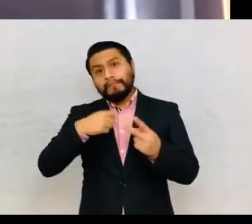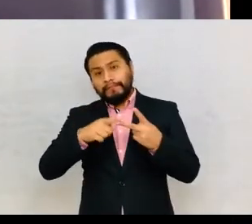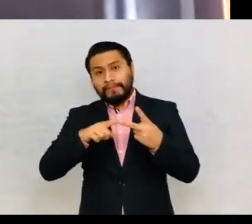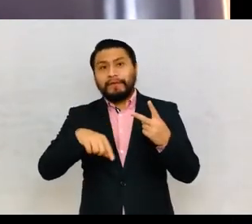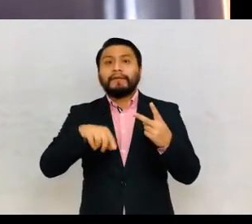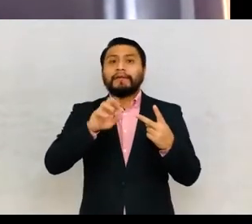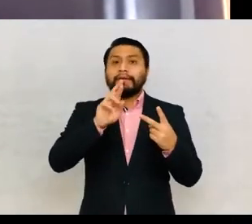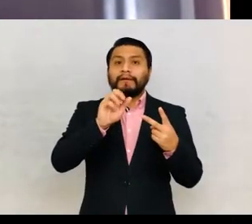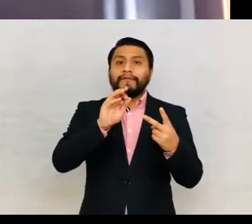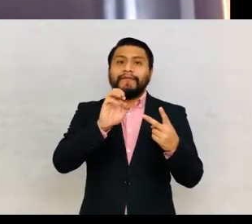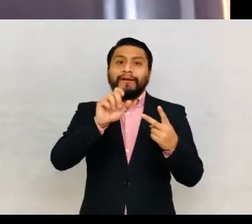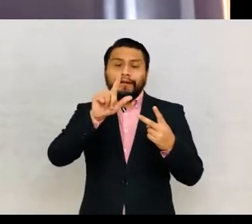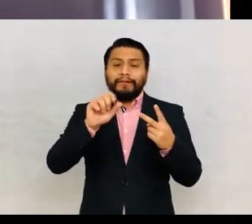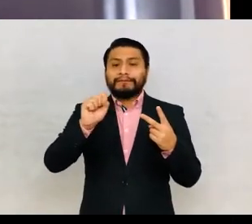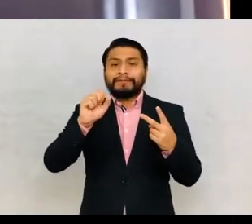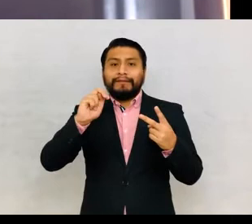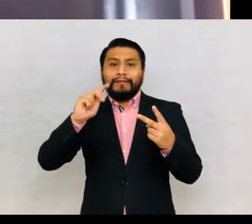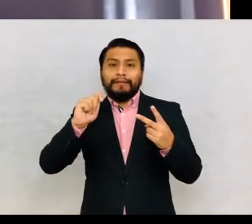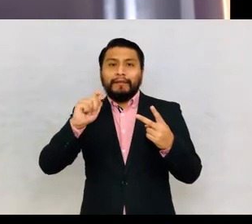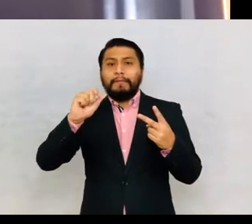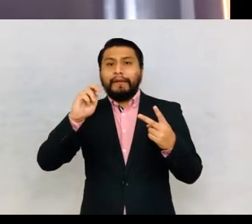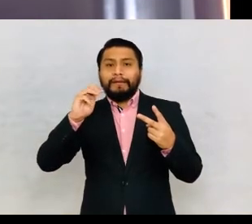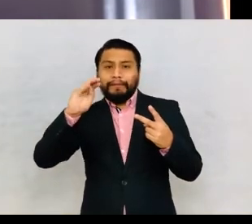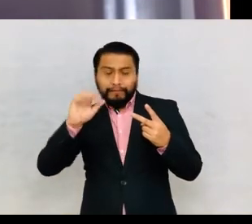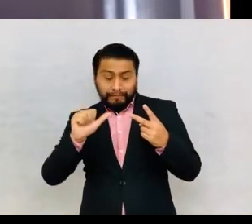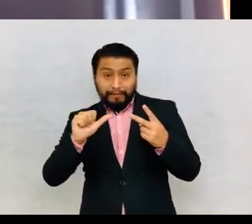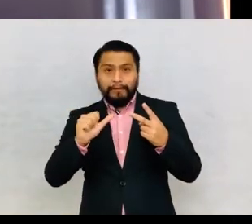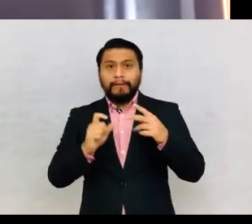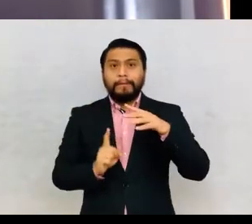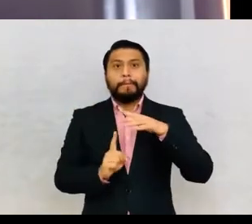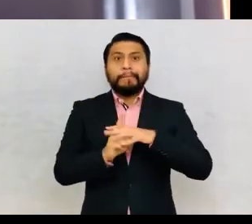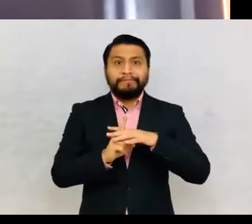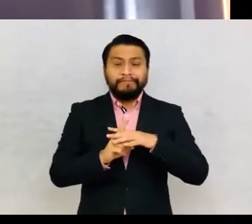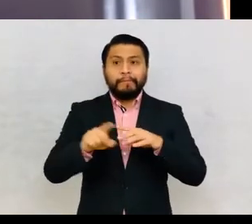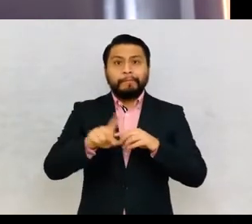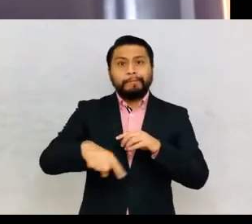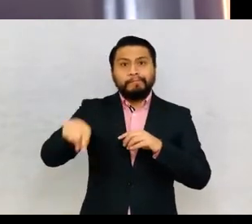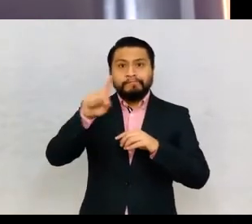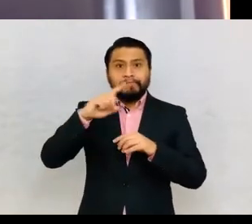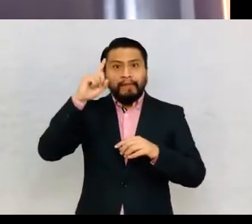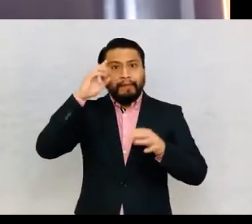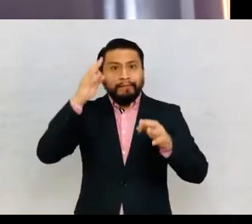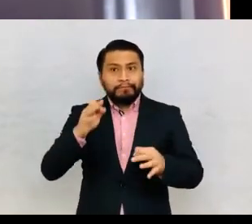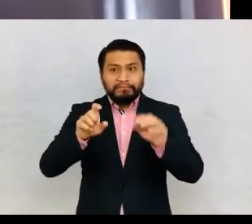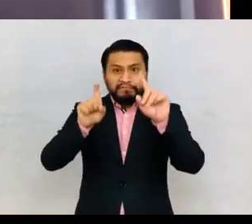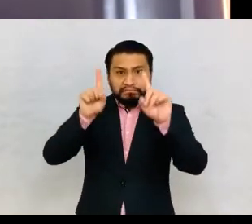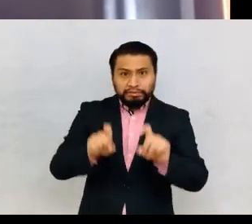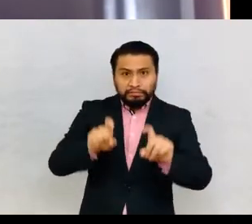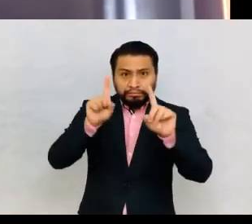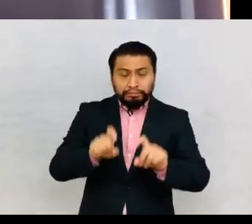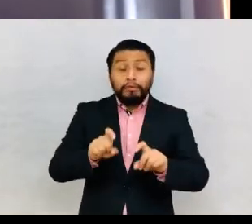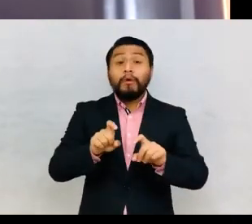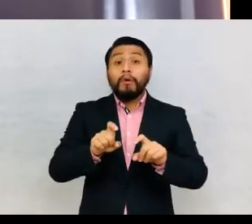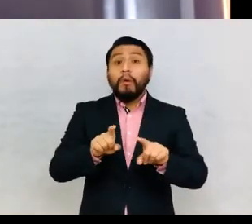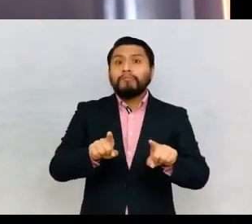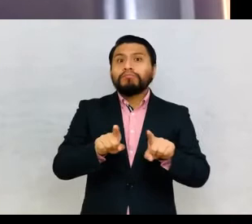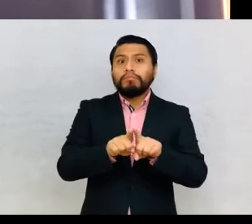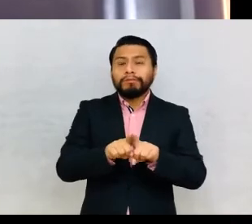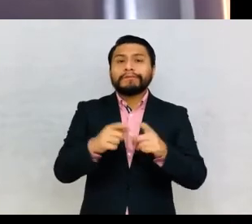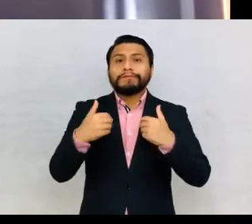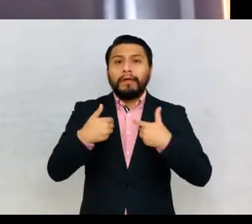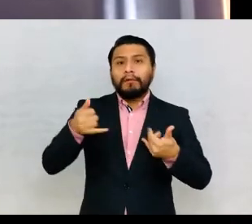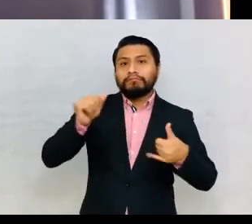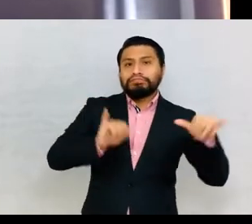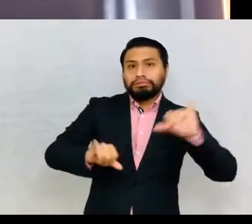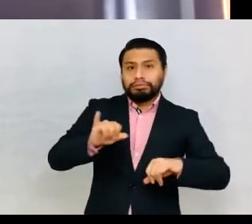those of Rafael Santamarina, stand out. They designed a series of examinations, both in their clinical experiments and in the laboratory